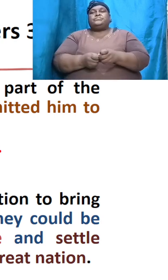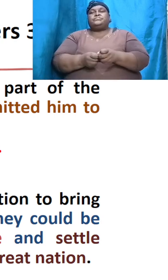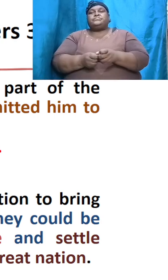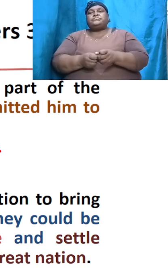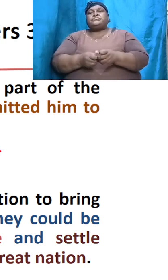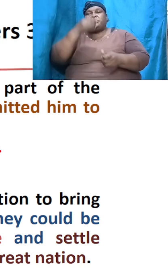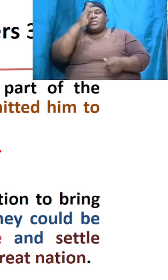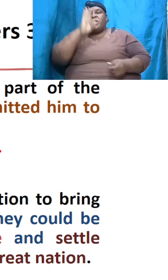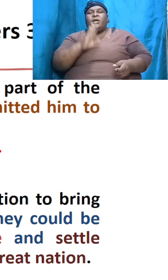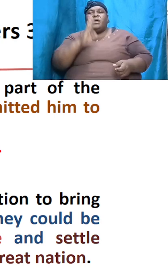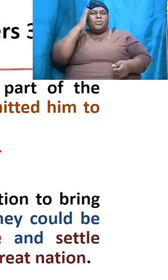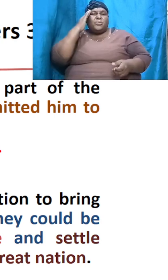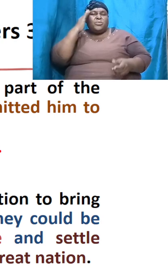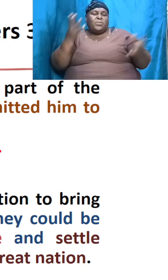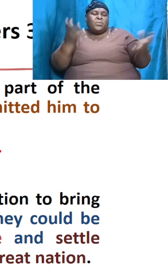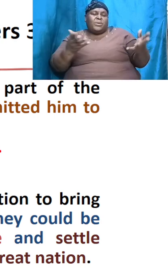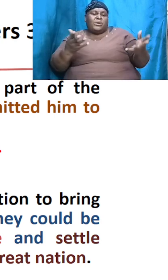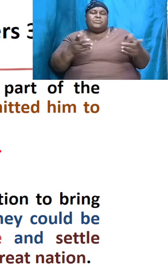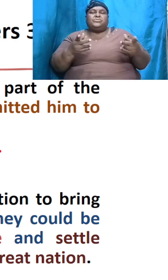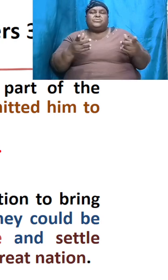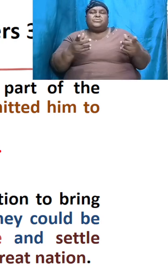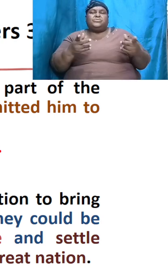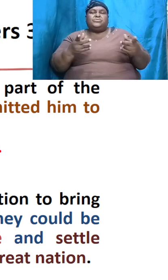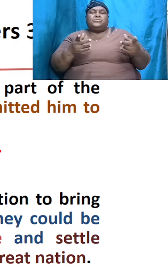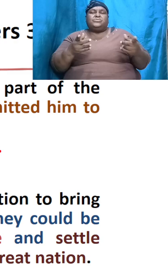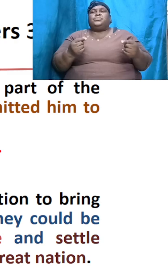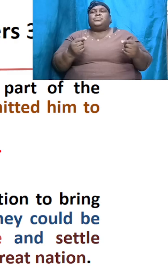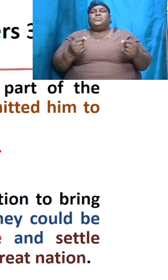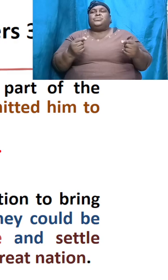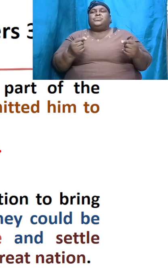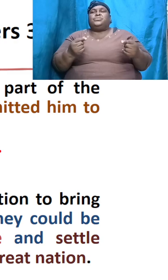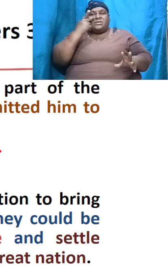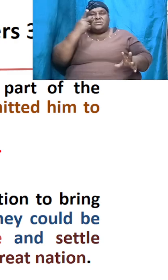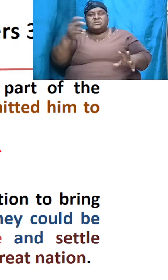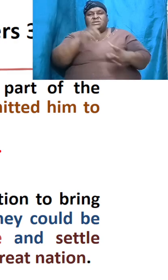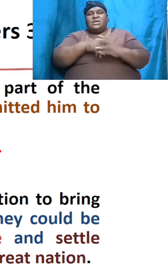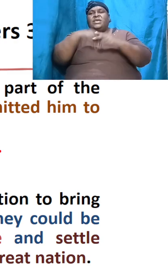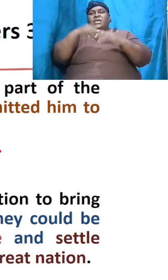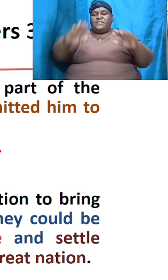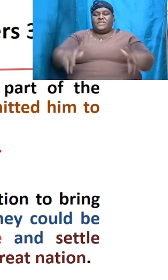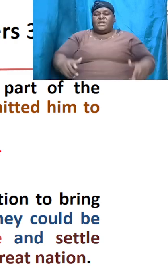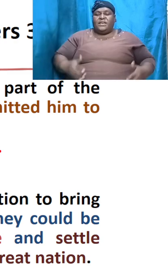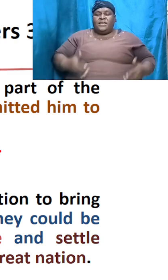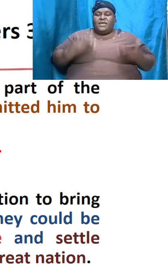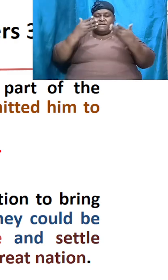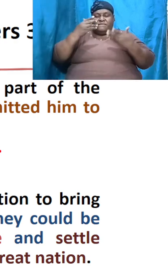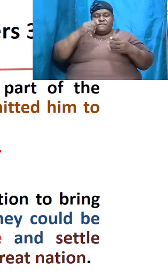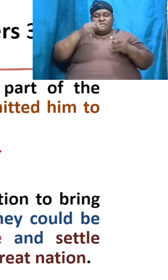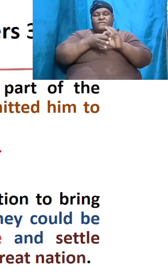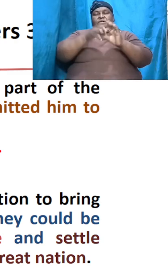that God knows what he's doing we can see in the life of Joseph